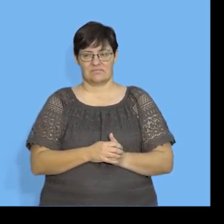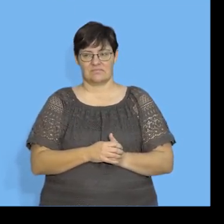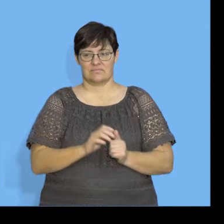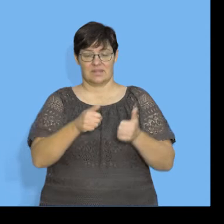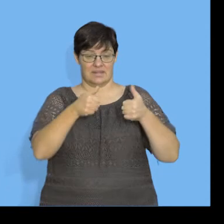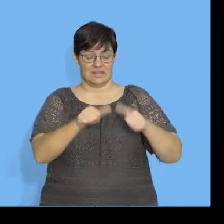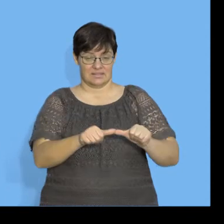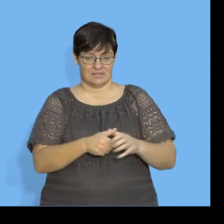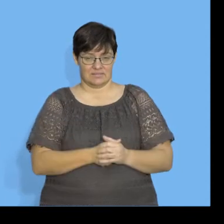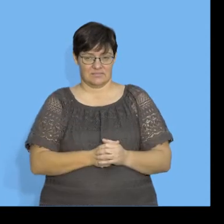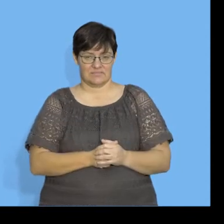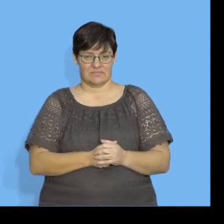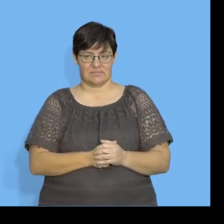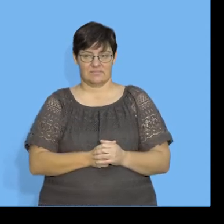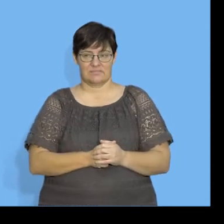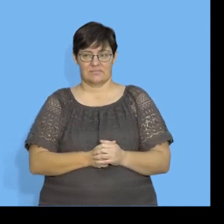Let's look at the next one.